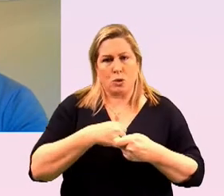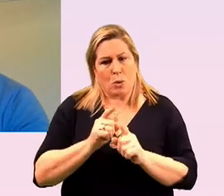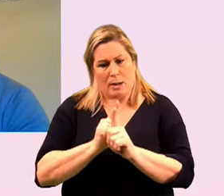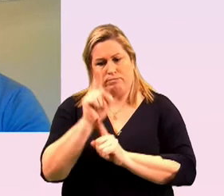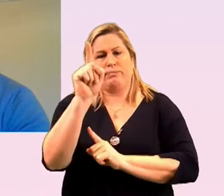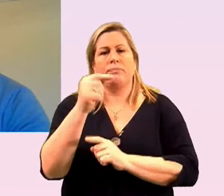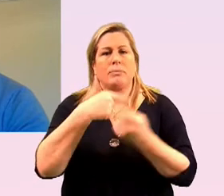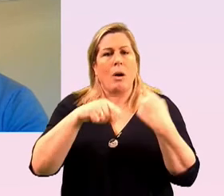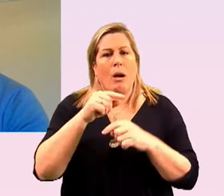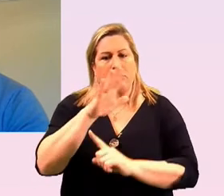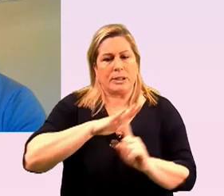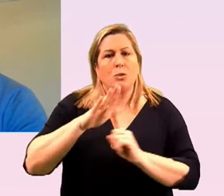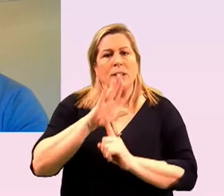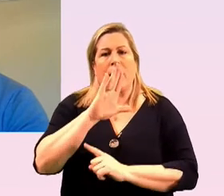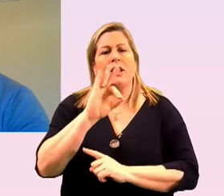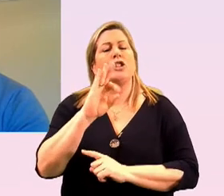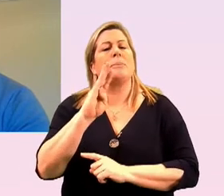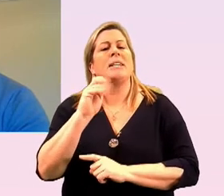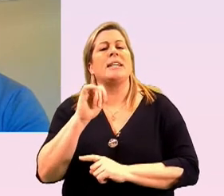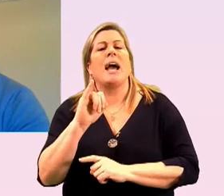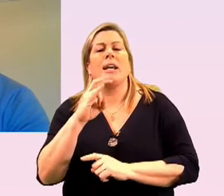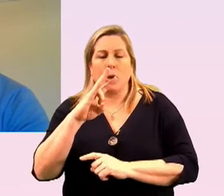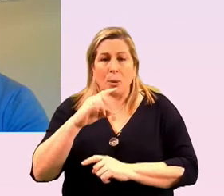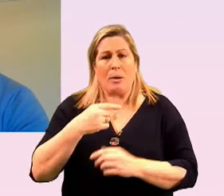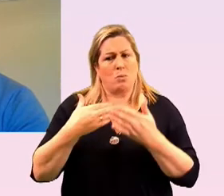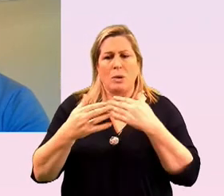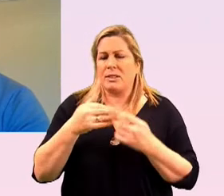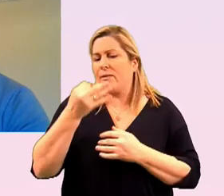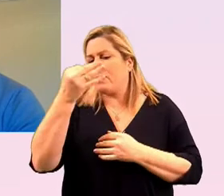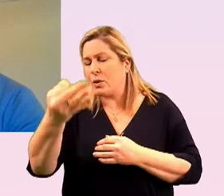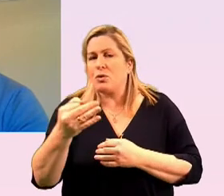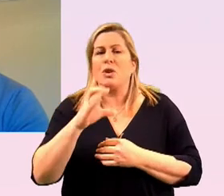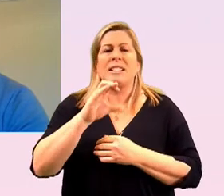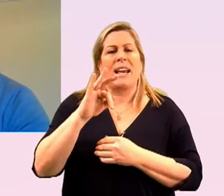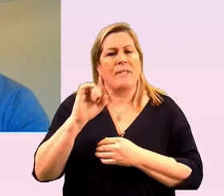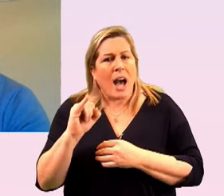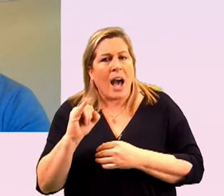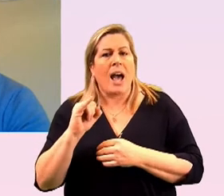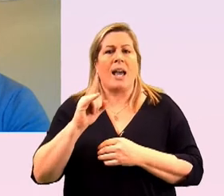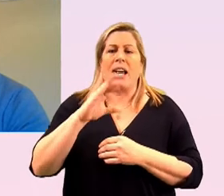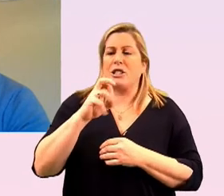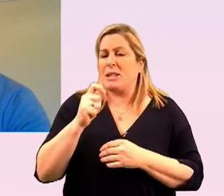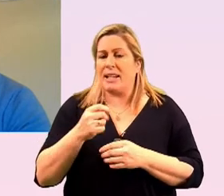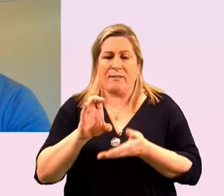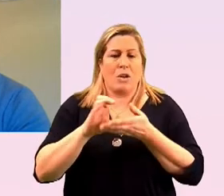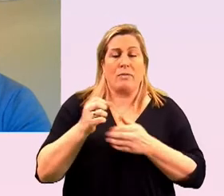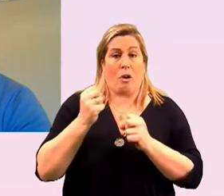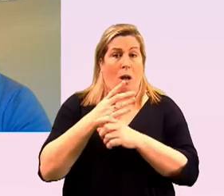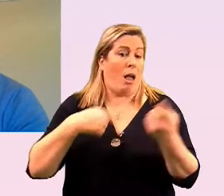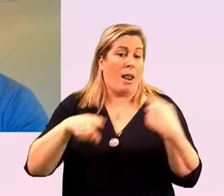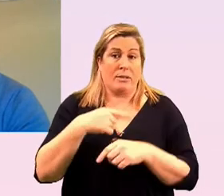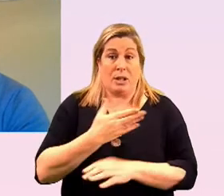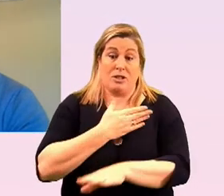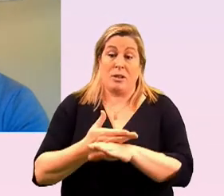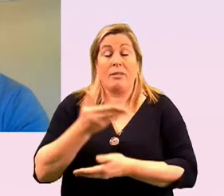and talk about what is the future of cfi lgbt fund uh to all of us and really kick off the